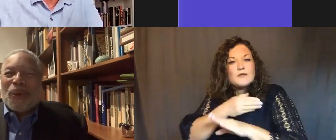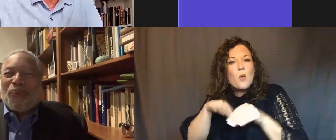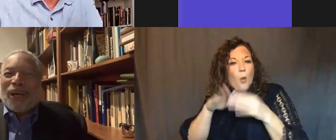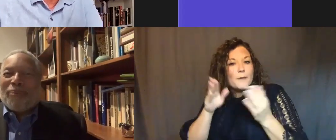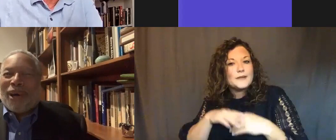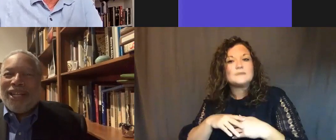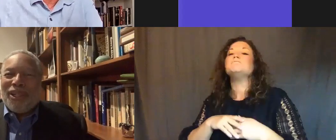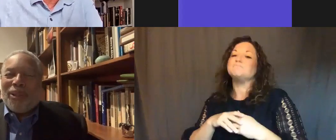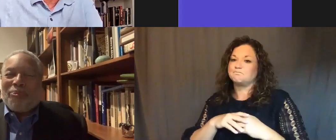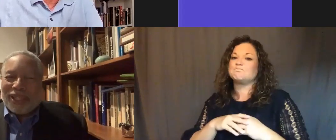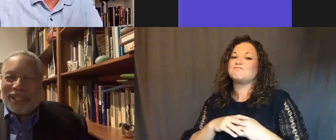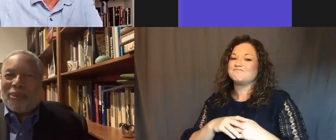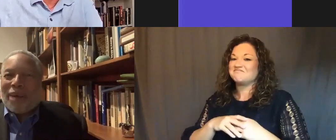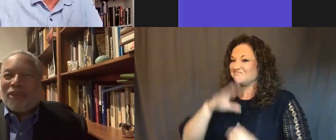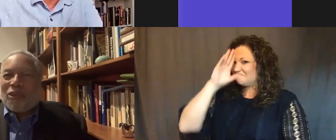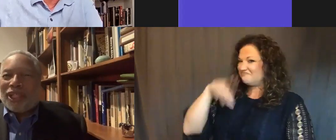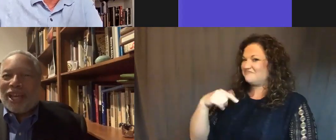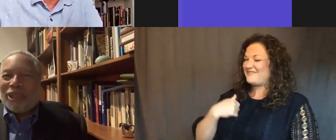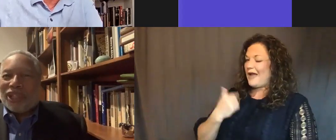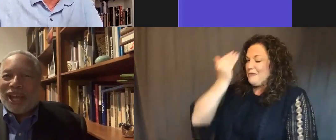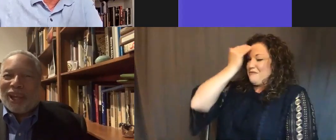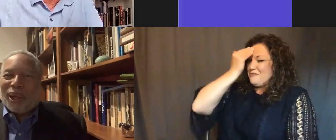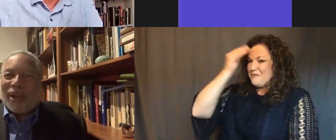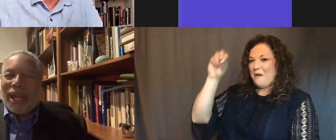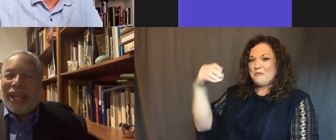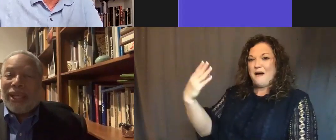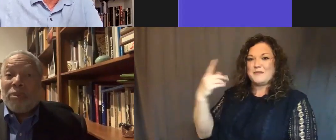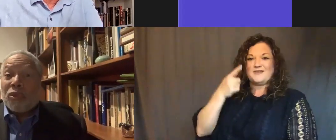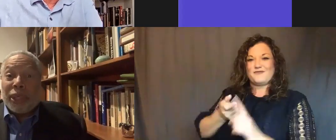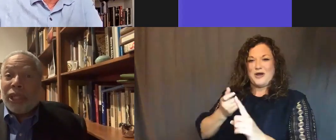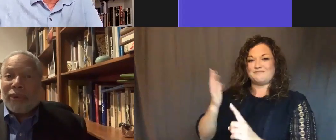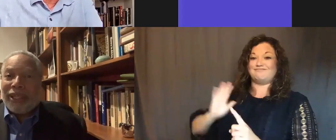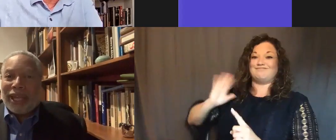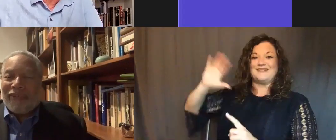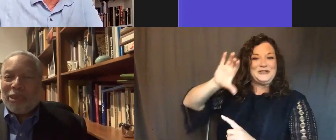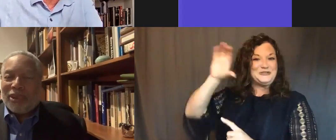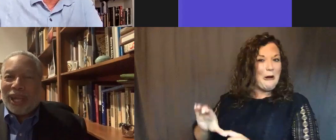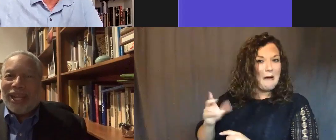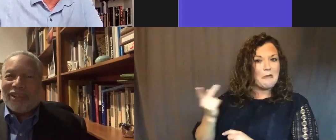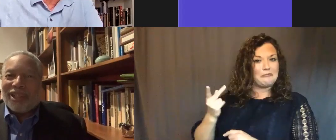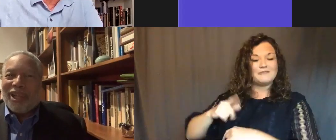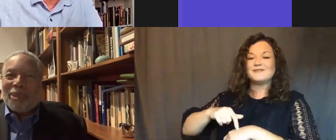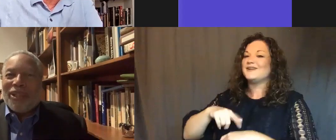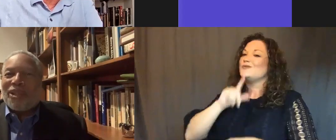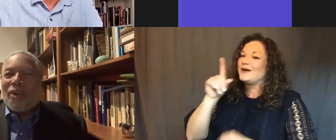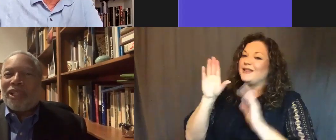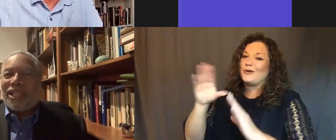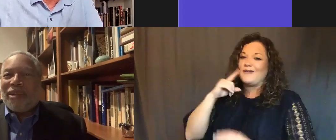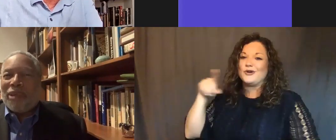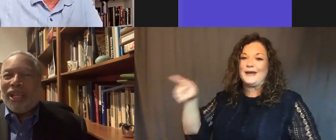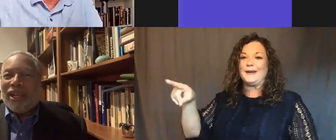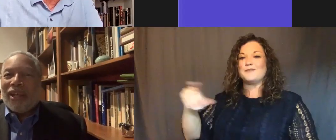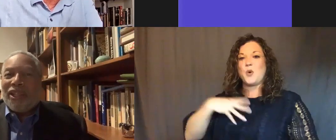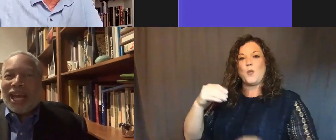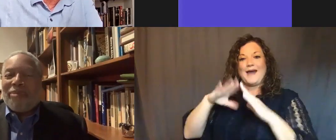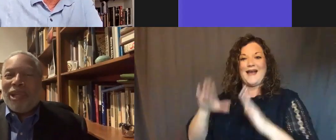You know, I knew President Obama from our time in Chicago, and it was really great to have him in the White House. But he used to always say